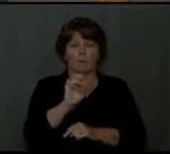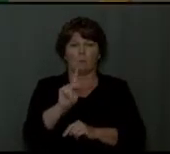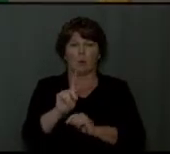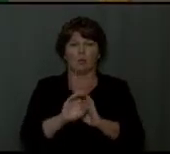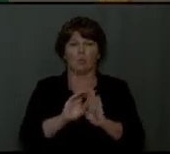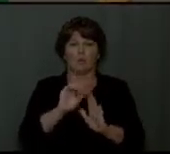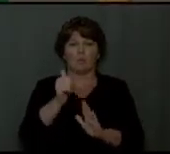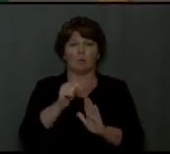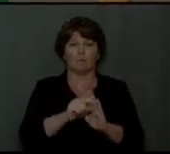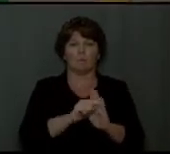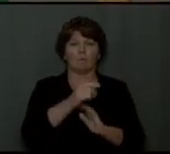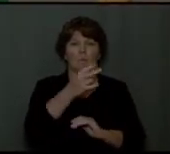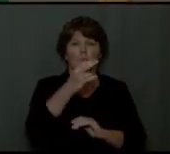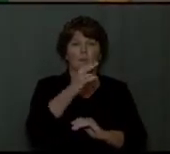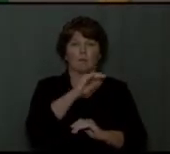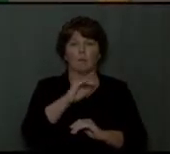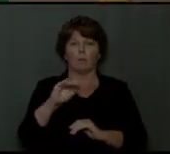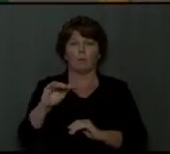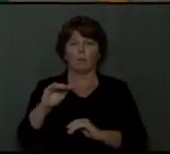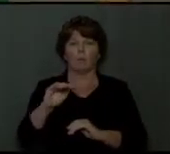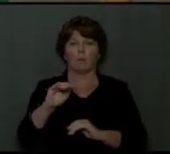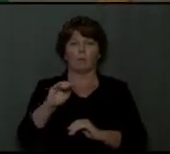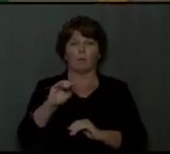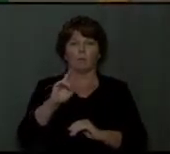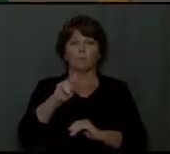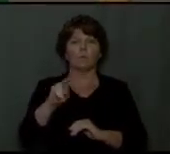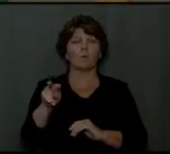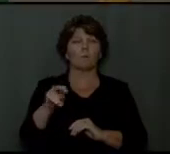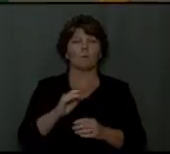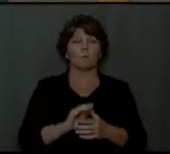10, verses 17 through 22.